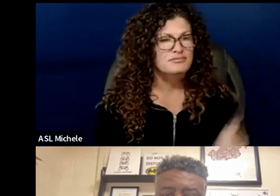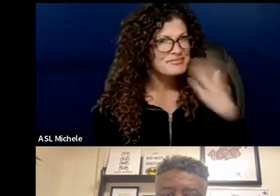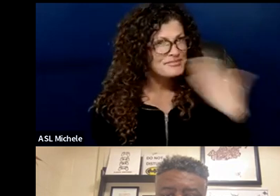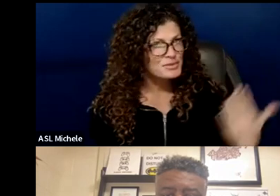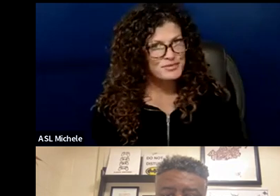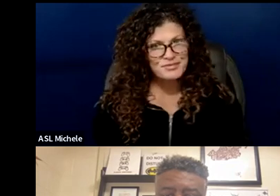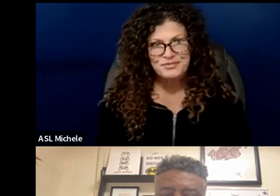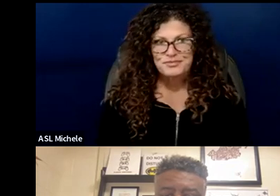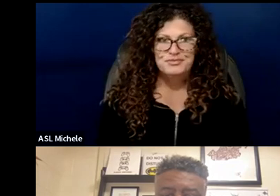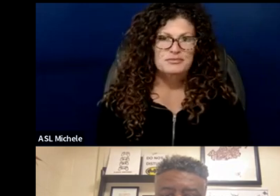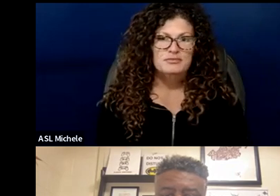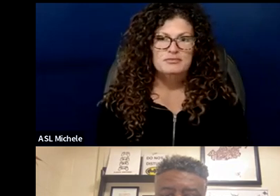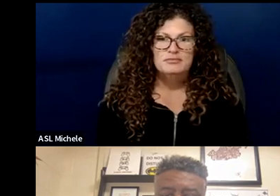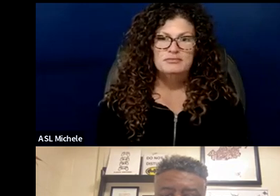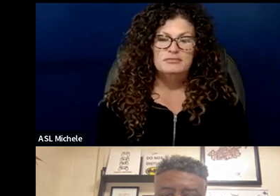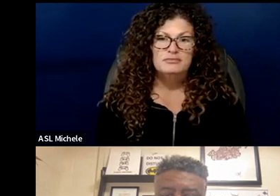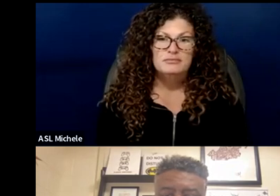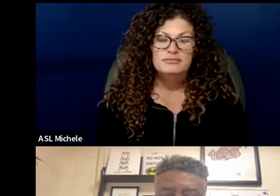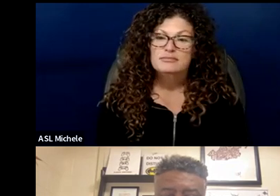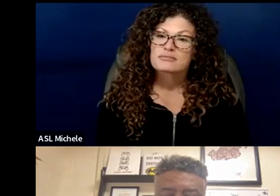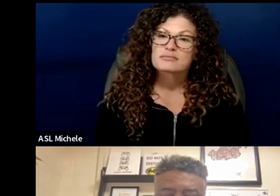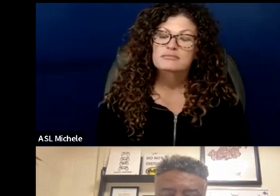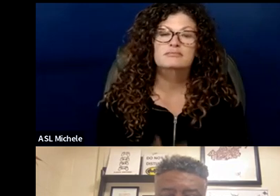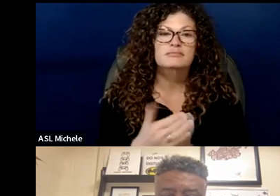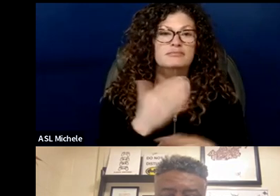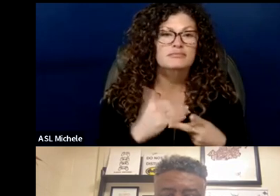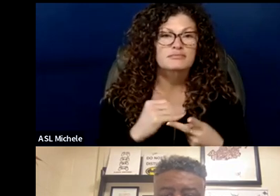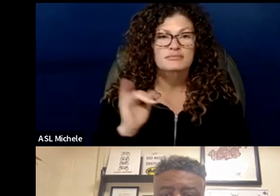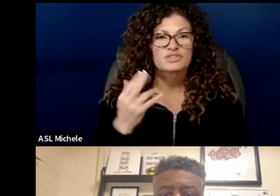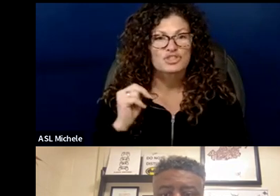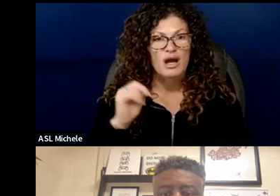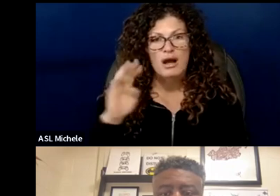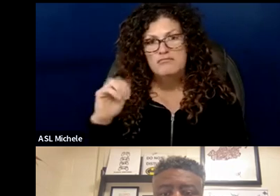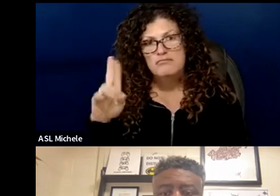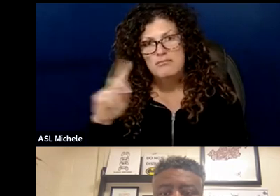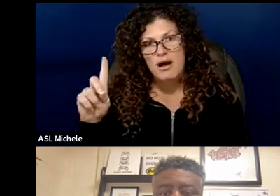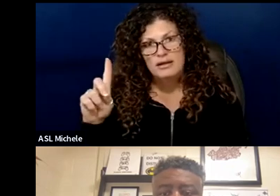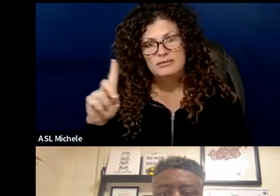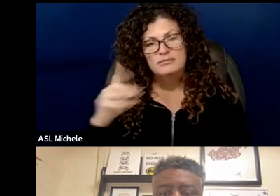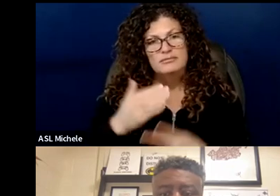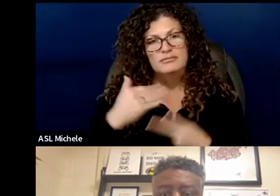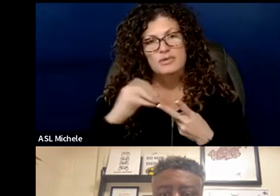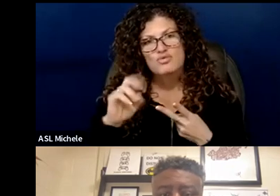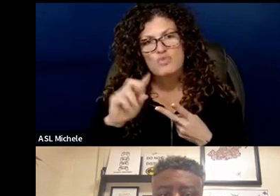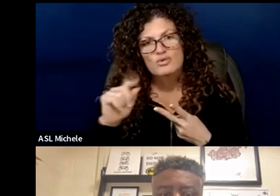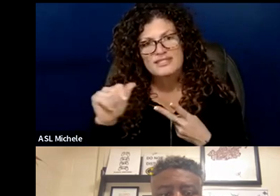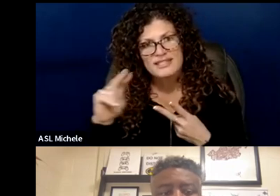our next speaker will be john mudd followed by roseanne tong